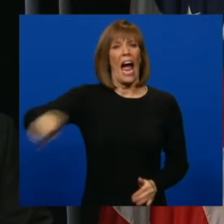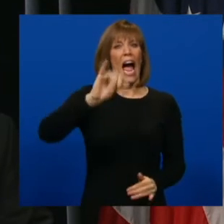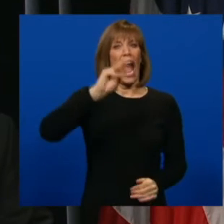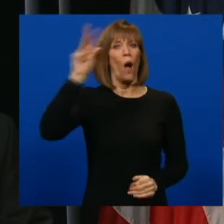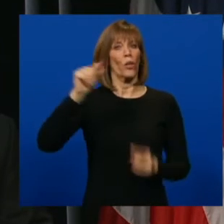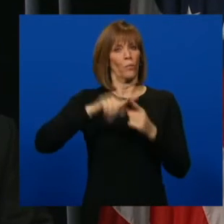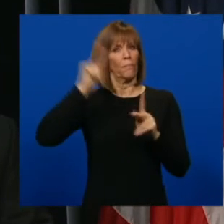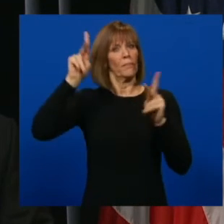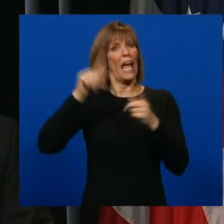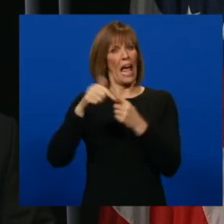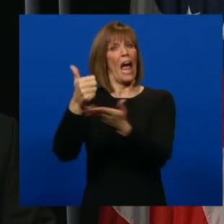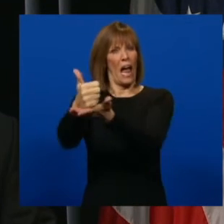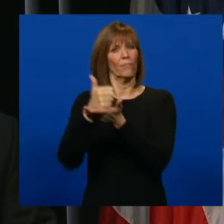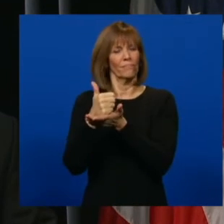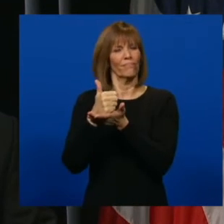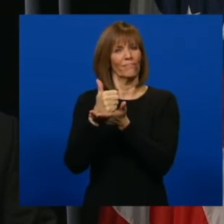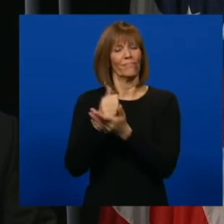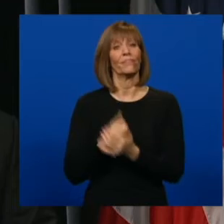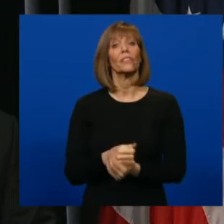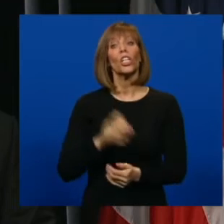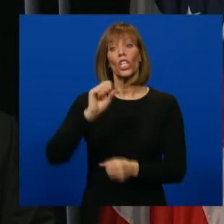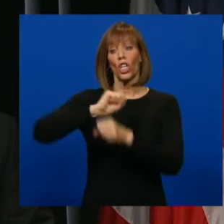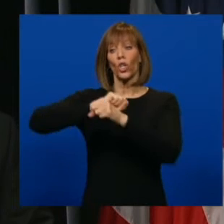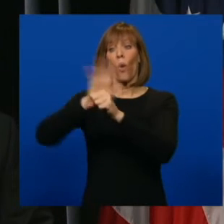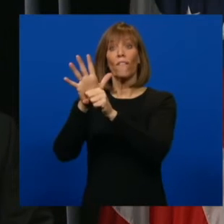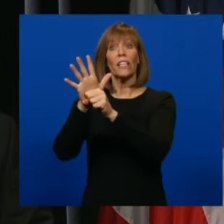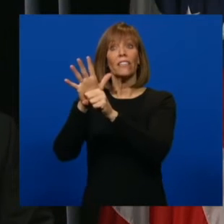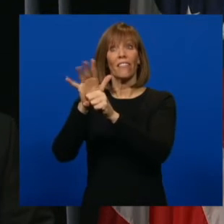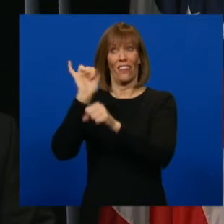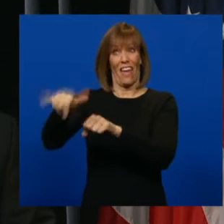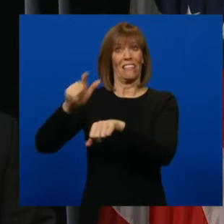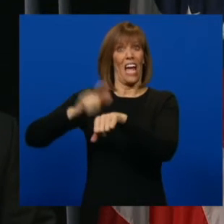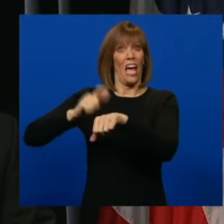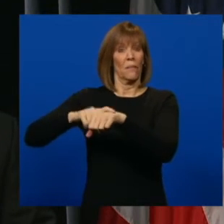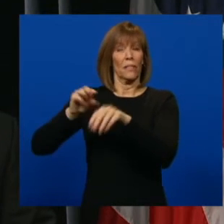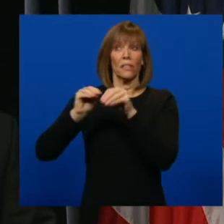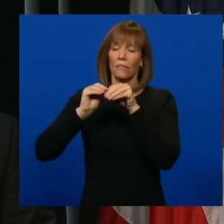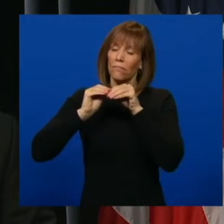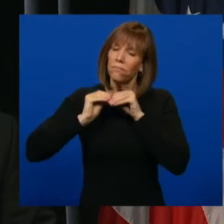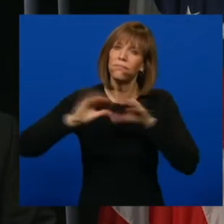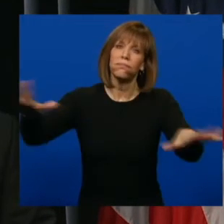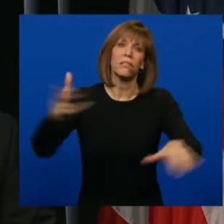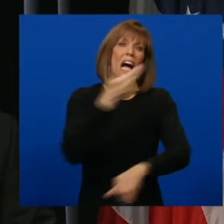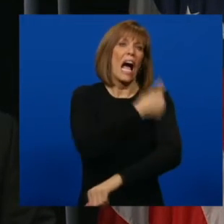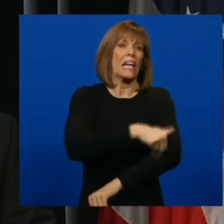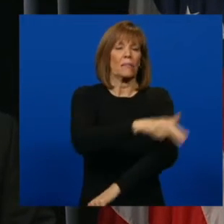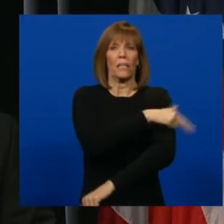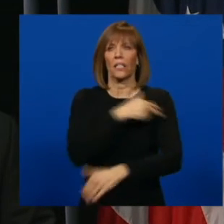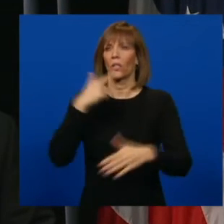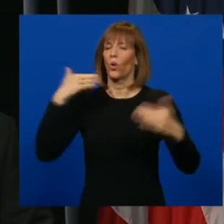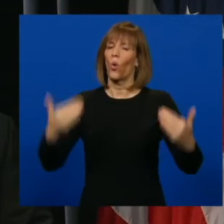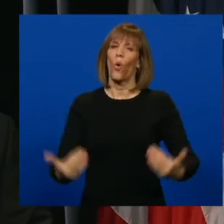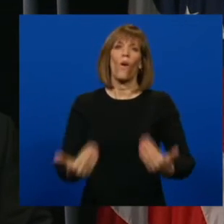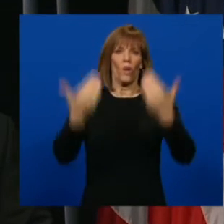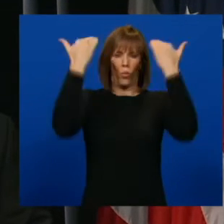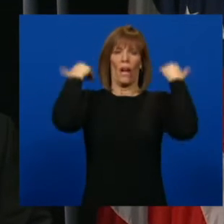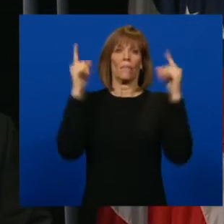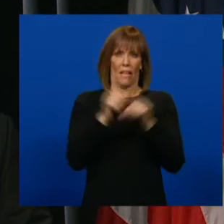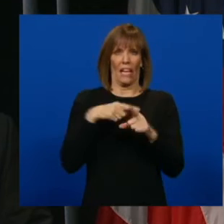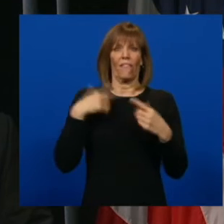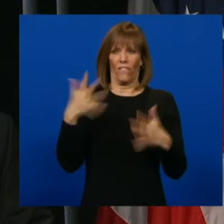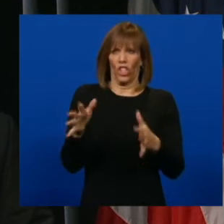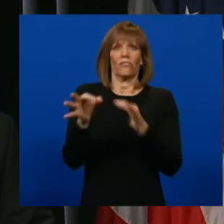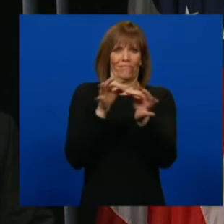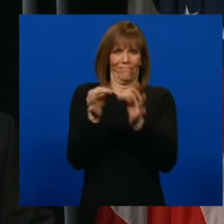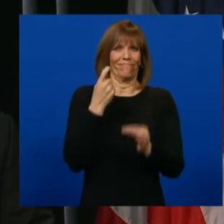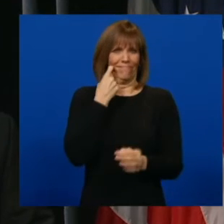At that time, COVID-19 cases were surging, and our hospitals were being pushed to the brink, just as I described a